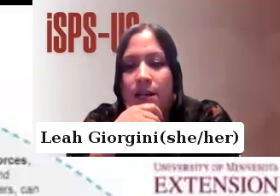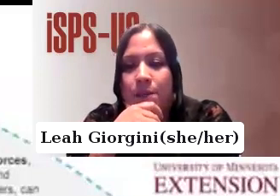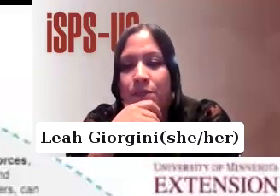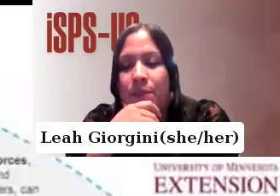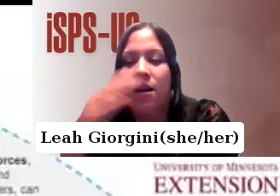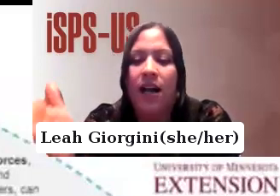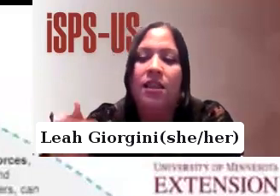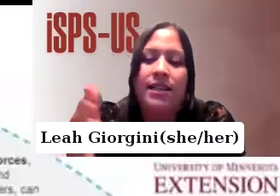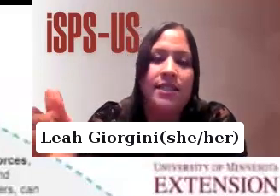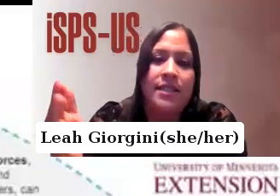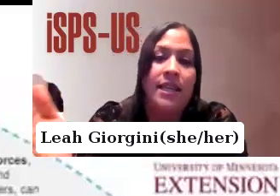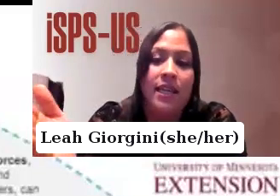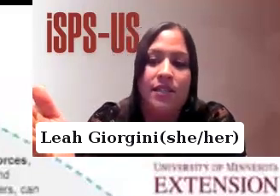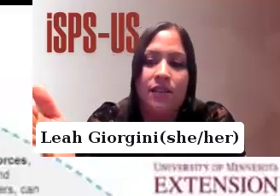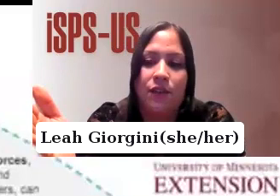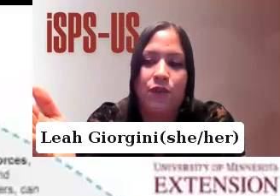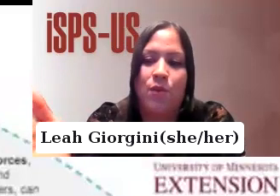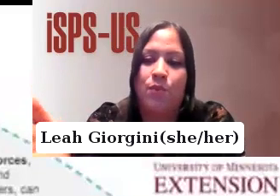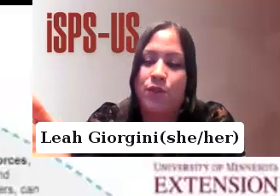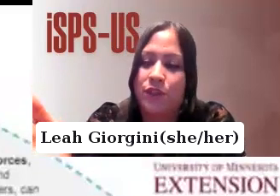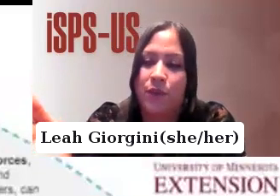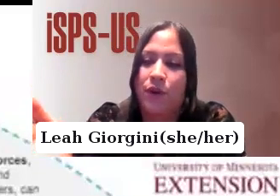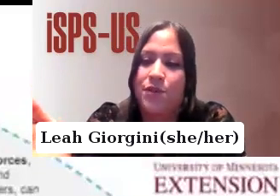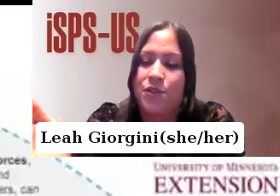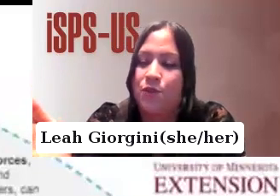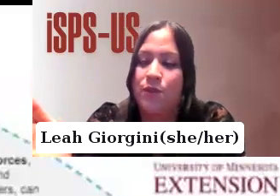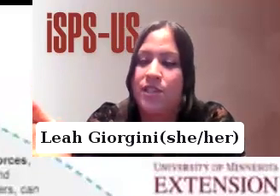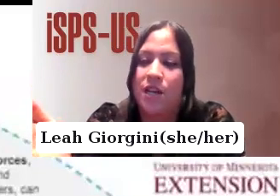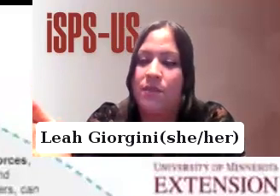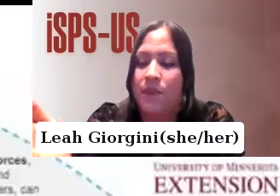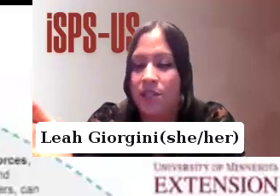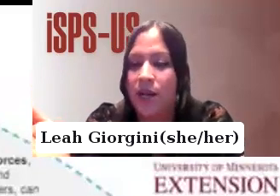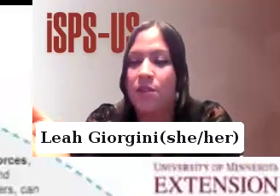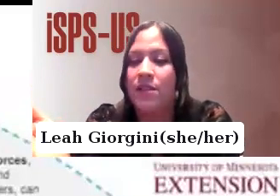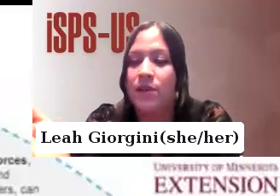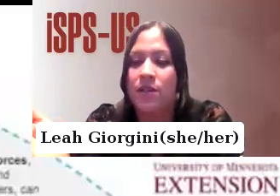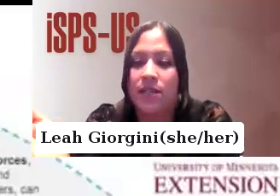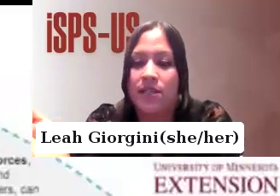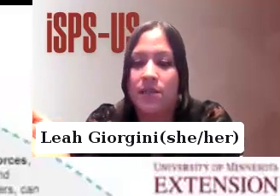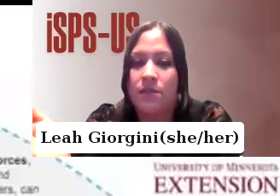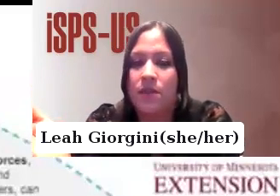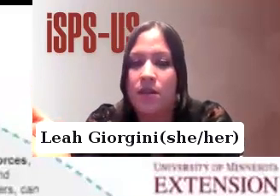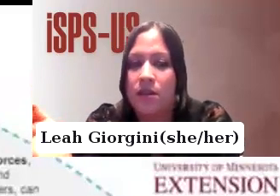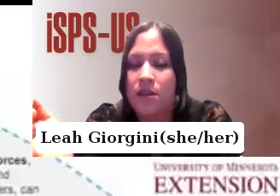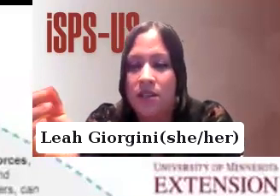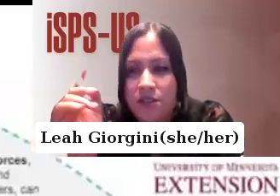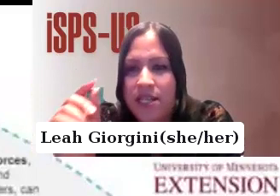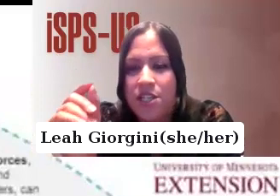um but it highlights the need for a broader approach to what we term mental health mental illness